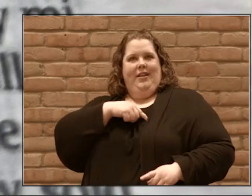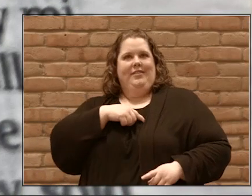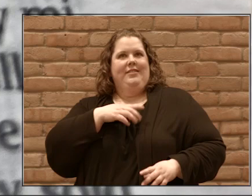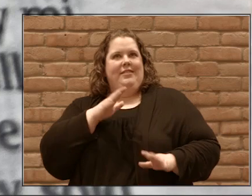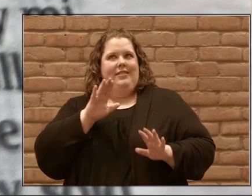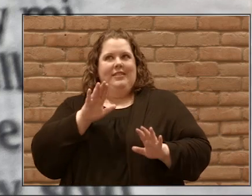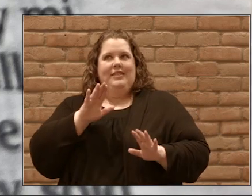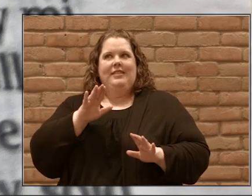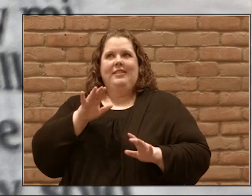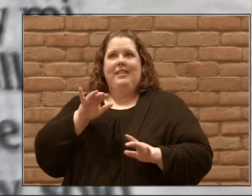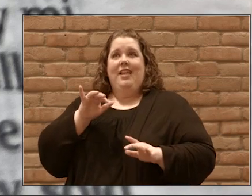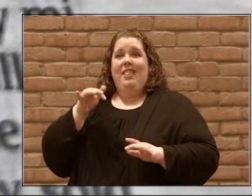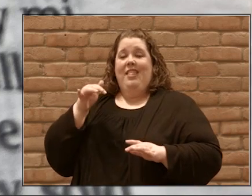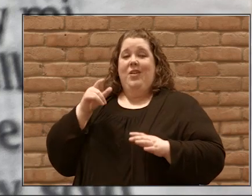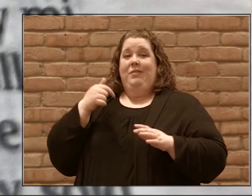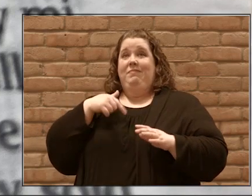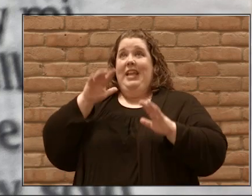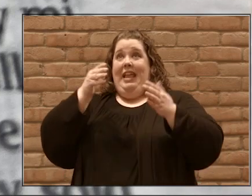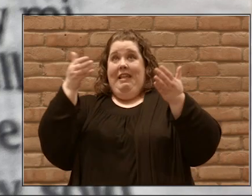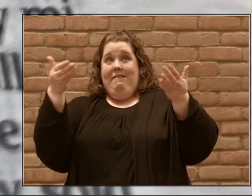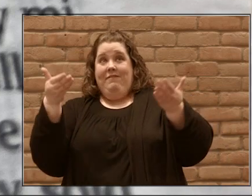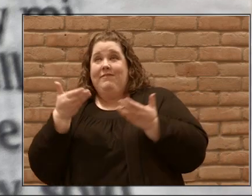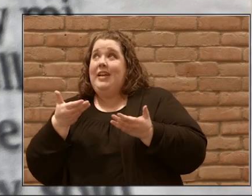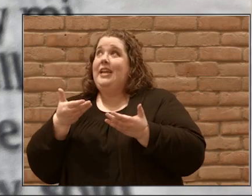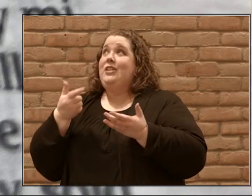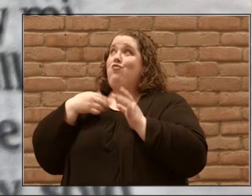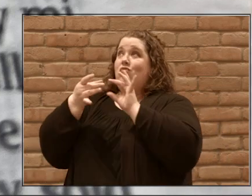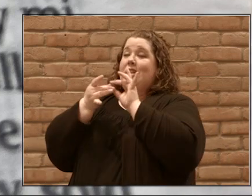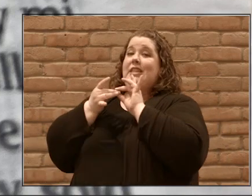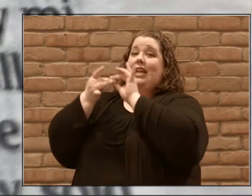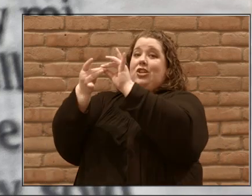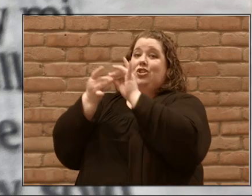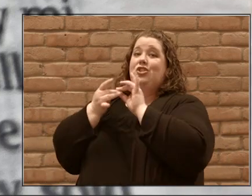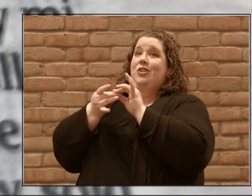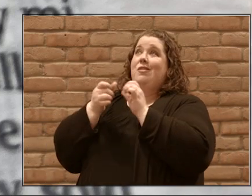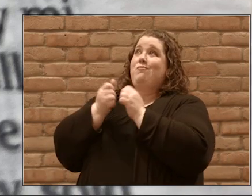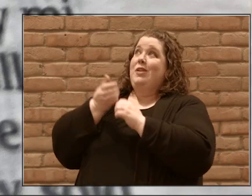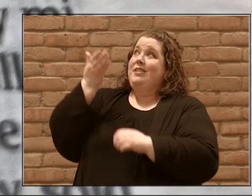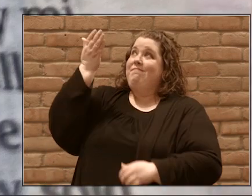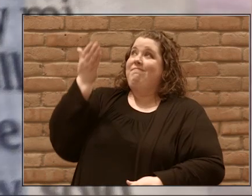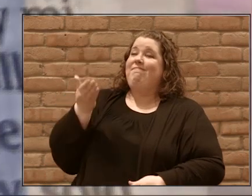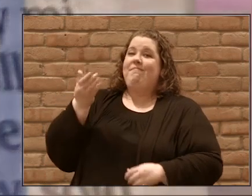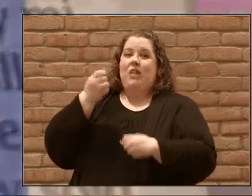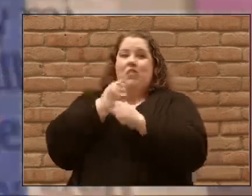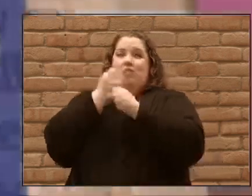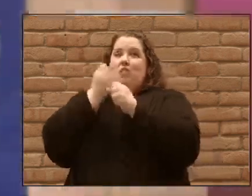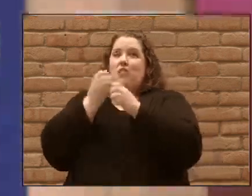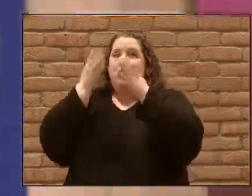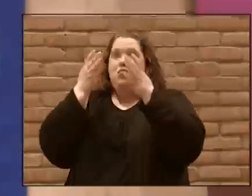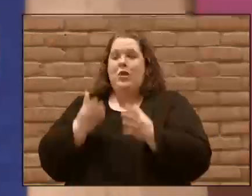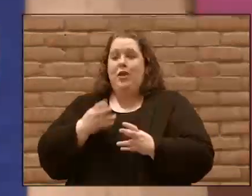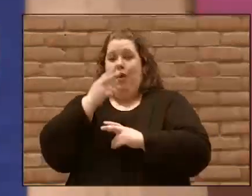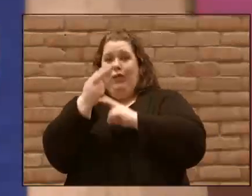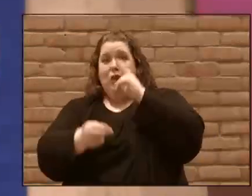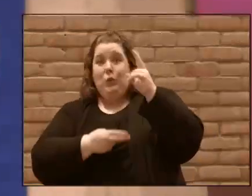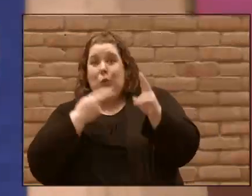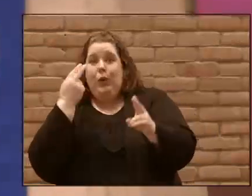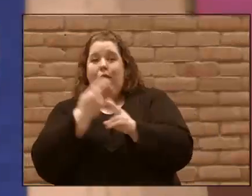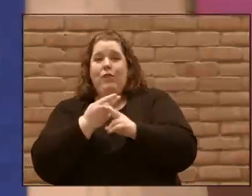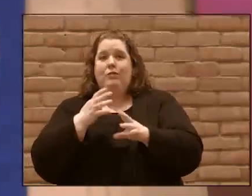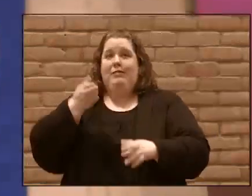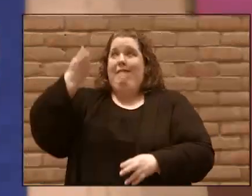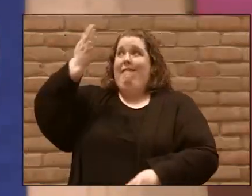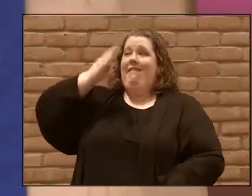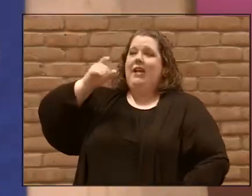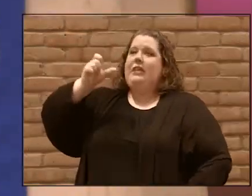a relationship with the creator of the universe. That our God is not some far-off, disconnected deity, but he's